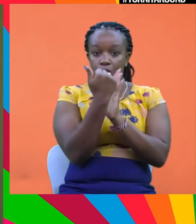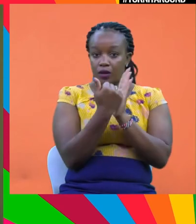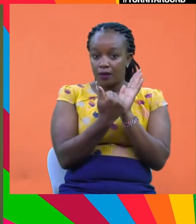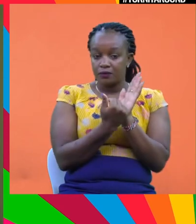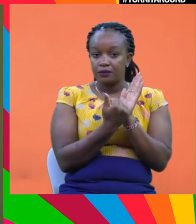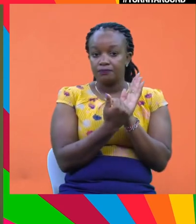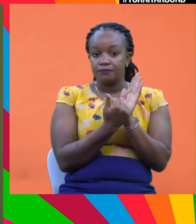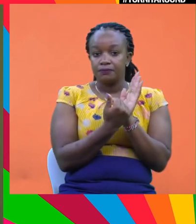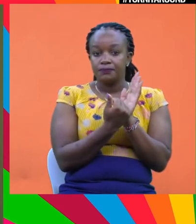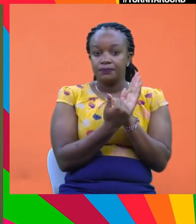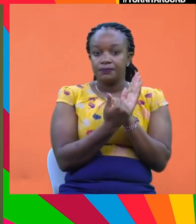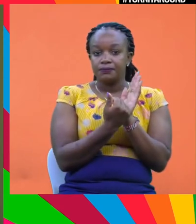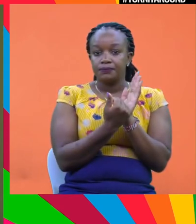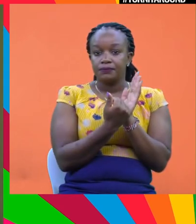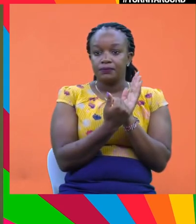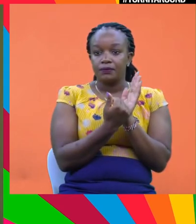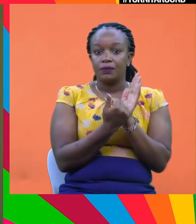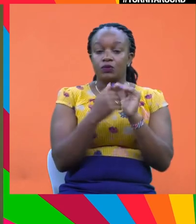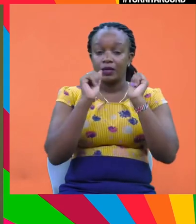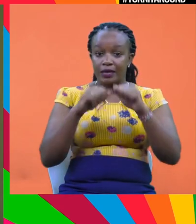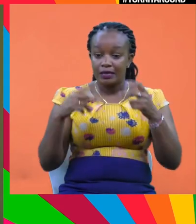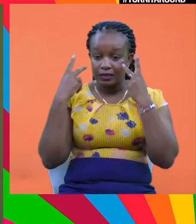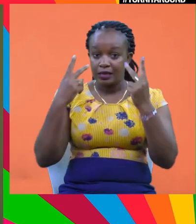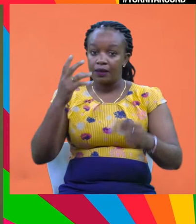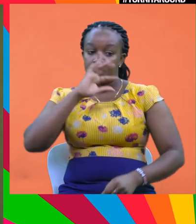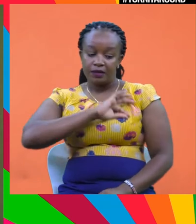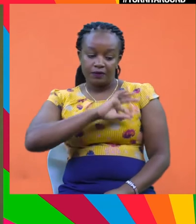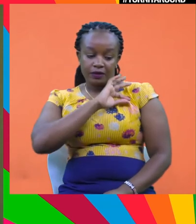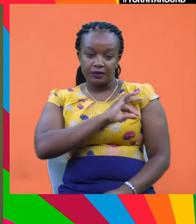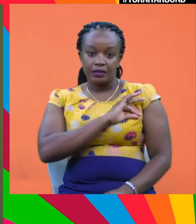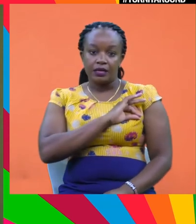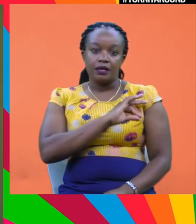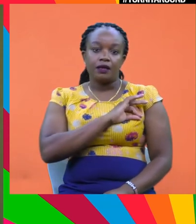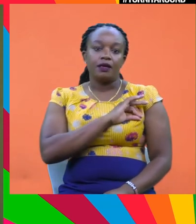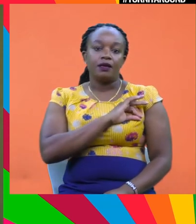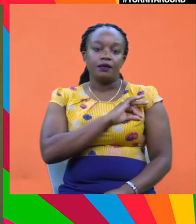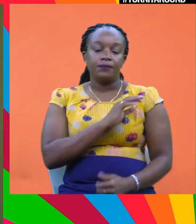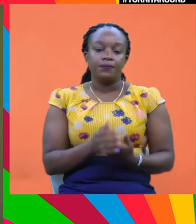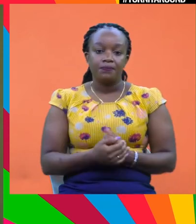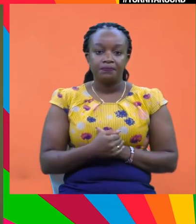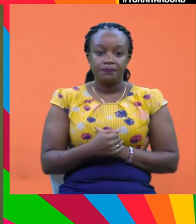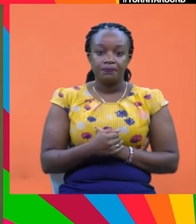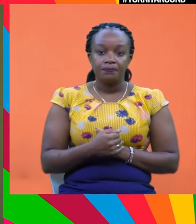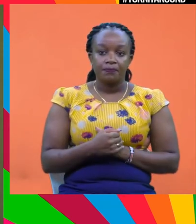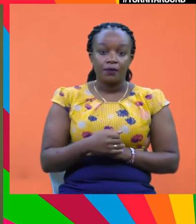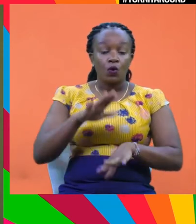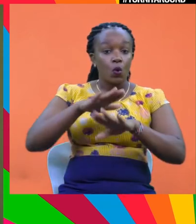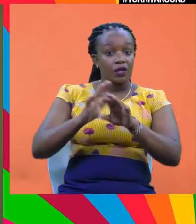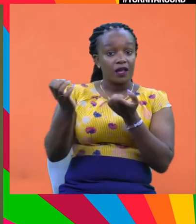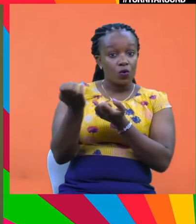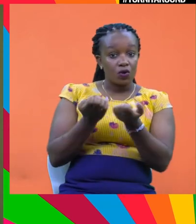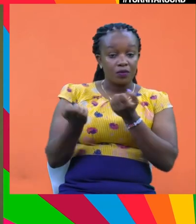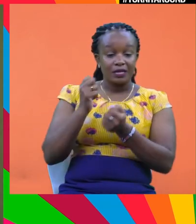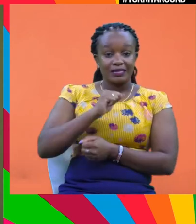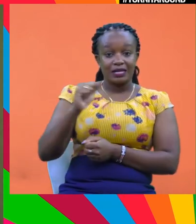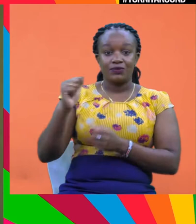and in some that are furthest ahead, we can already see the benefits as infection numbers are declining. On the economic